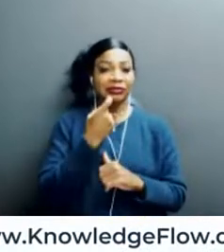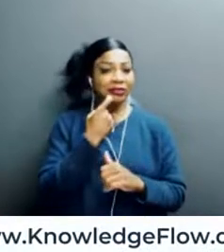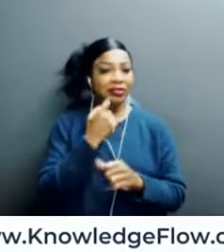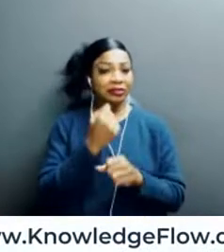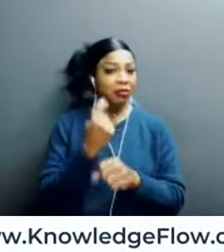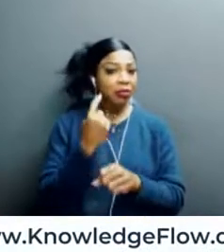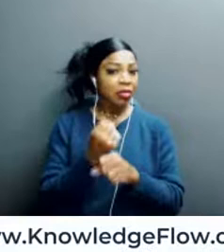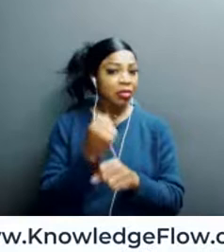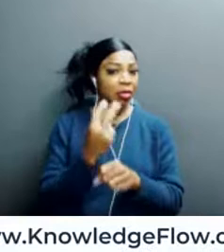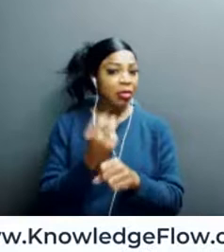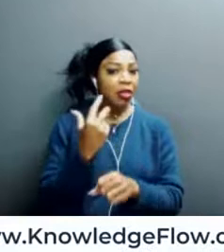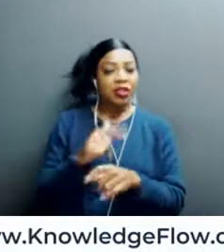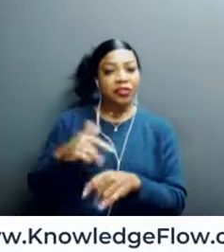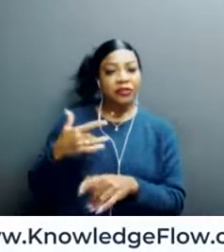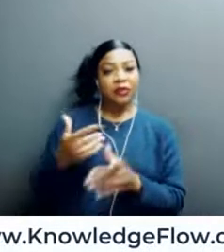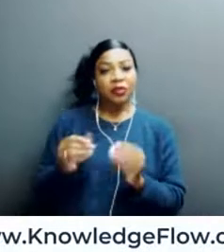it's starting to pick up?